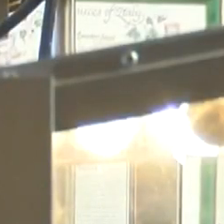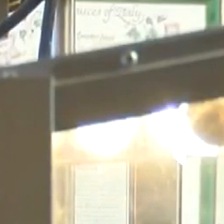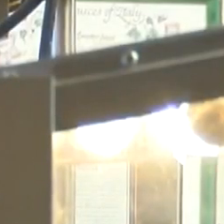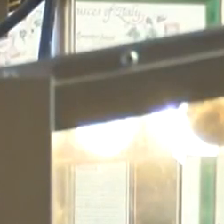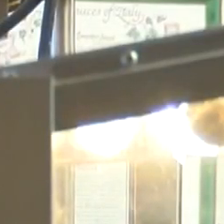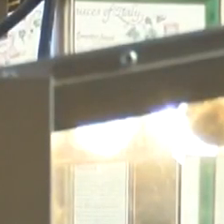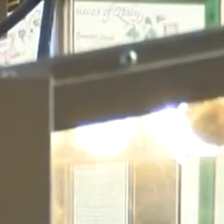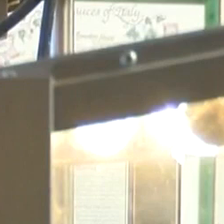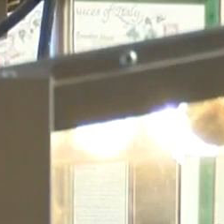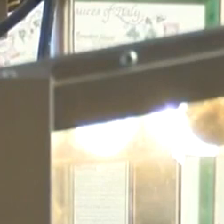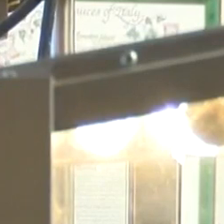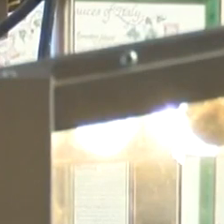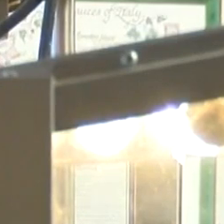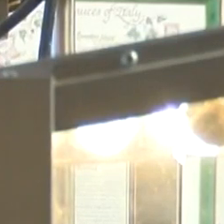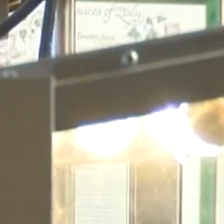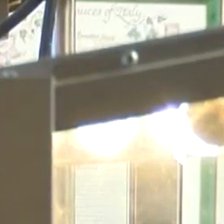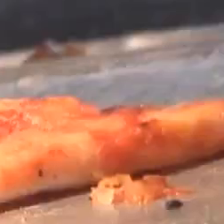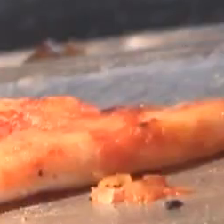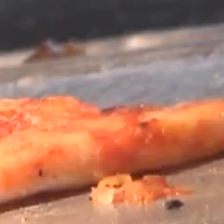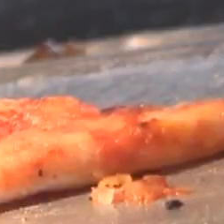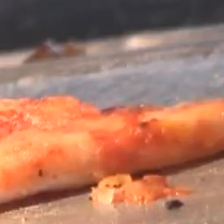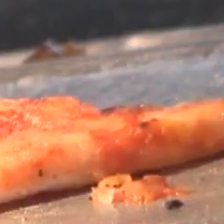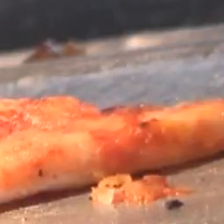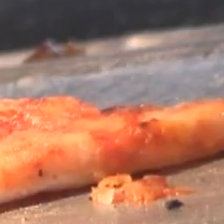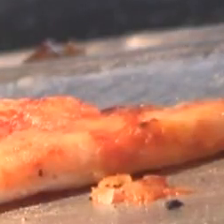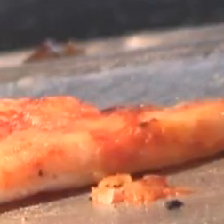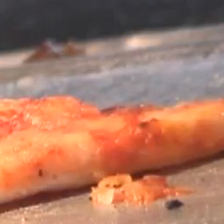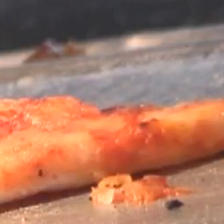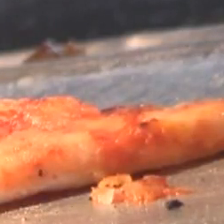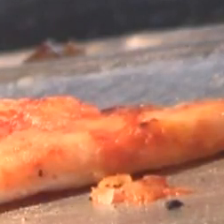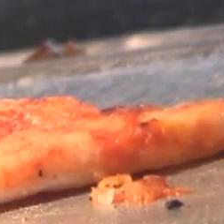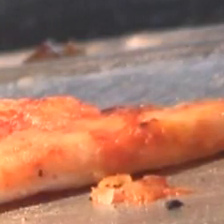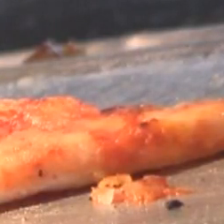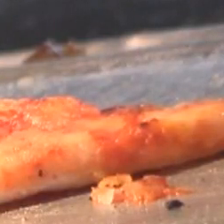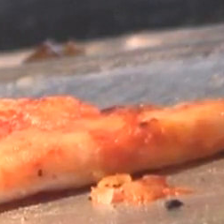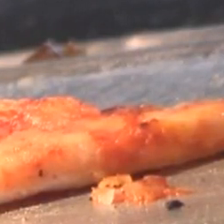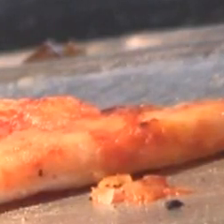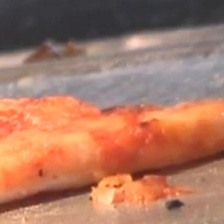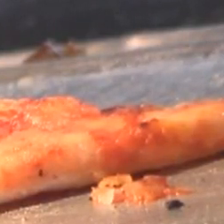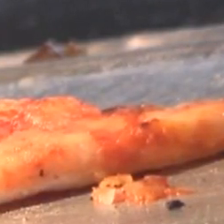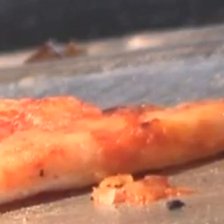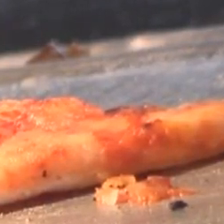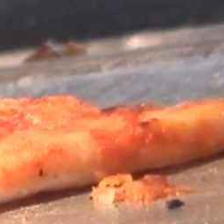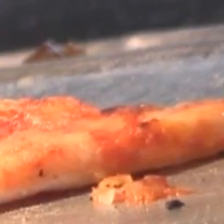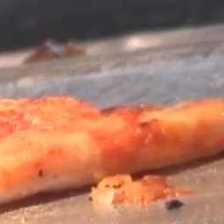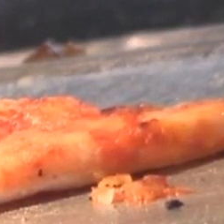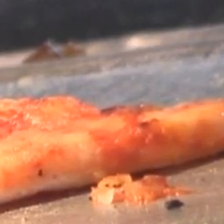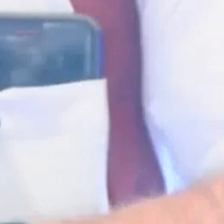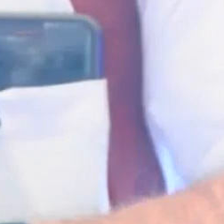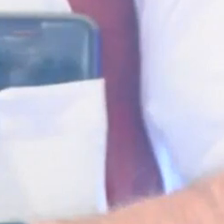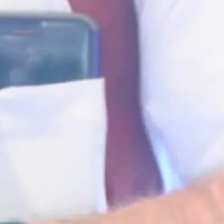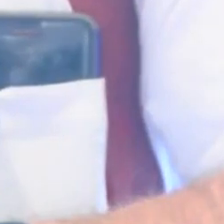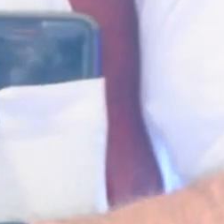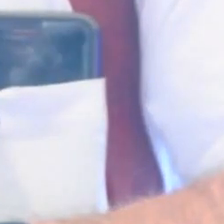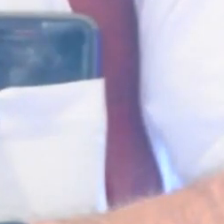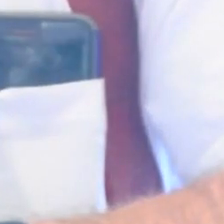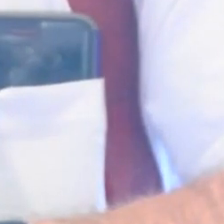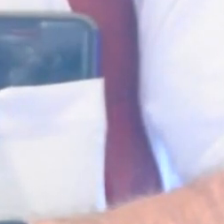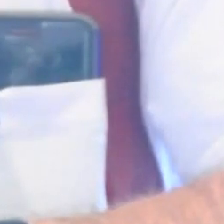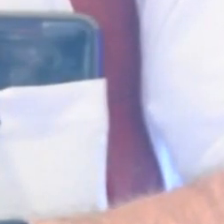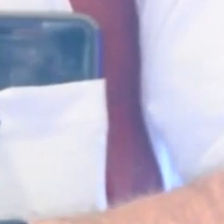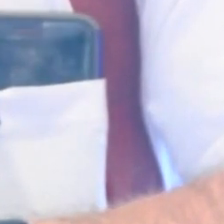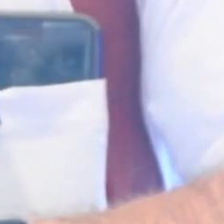economy, small businesses. During that news conference, Governor Reeves was asked about resources that could help small businesses during this crisis.